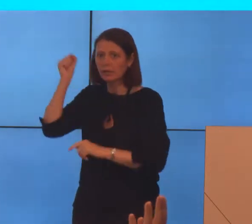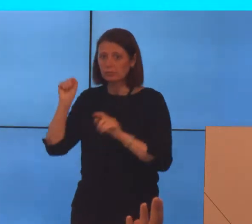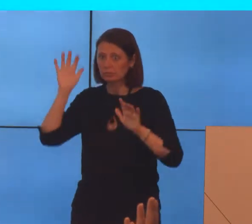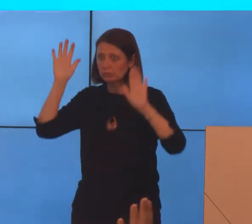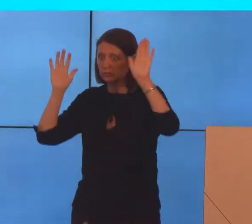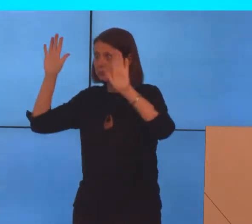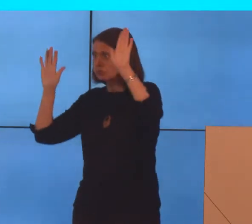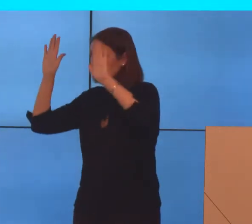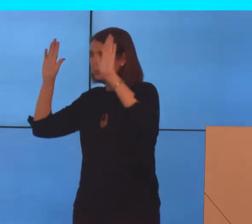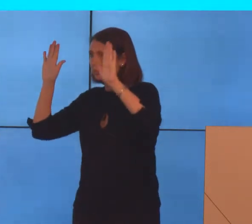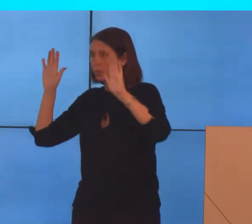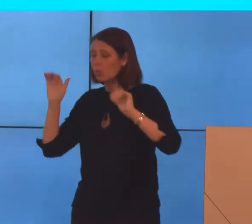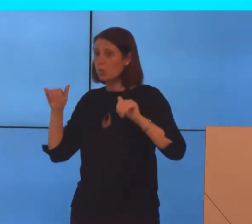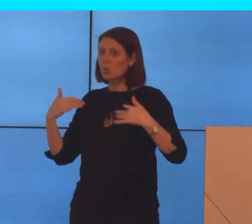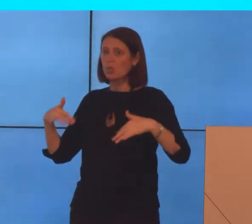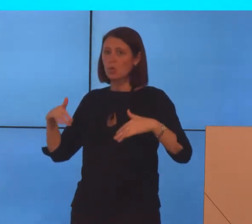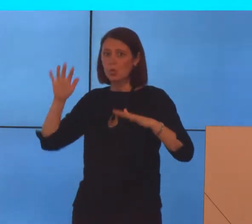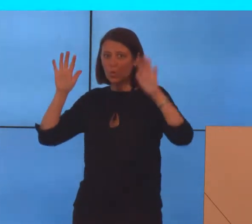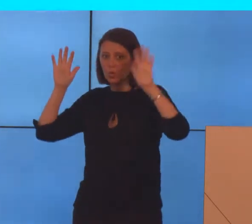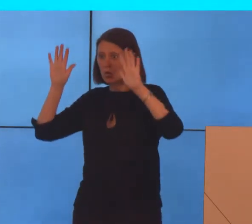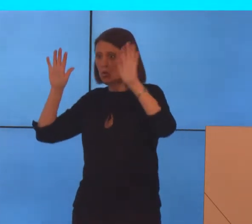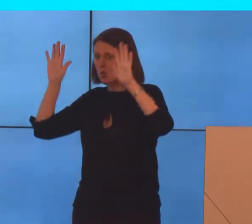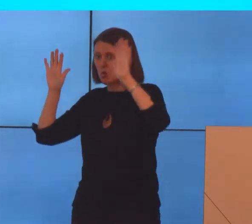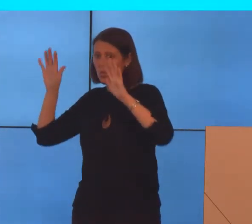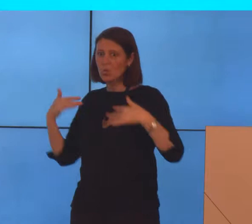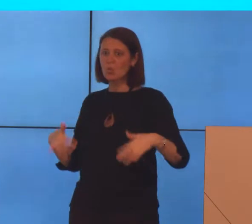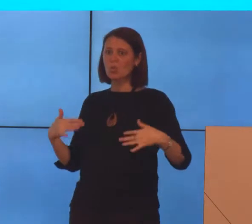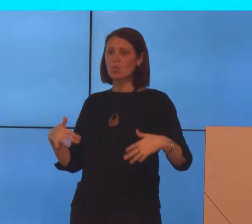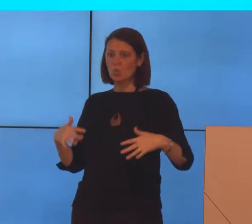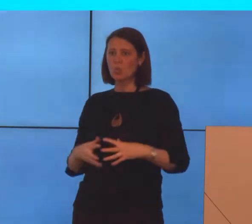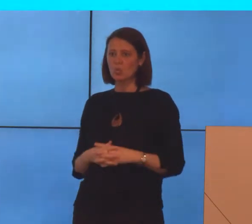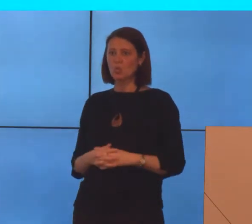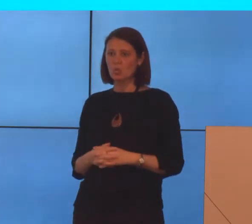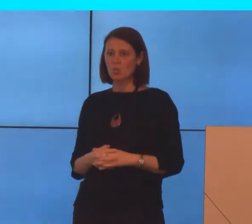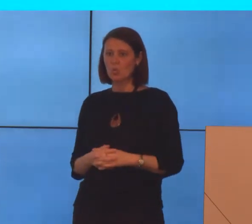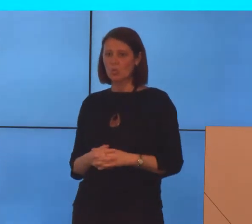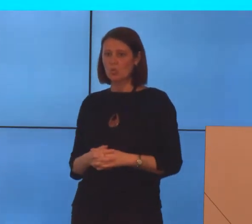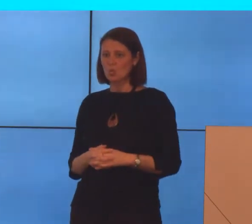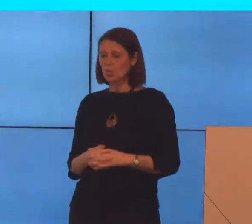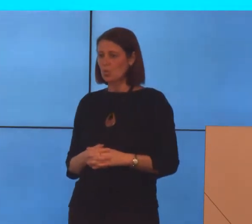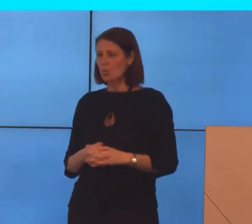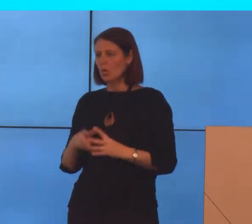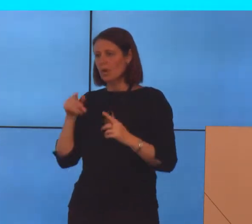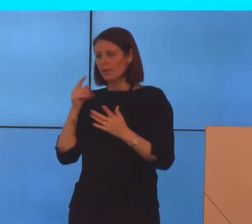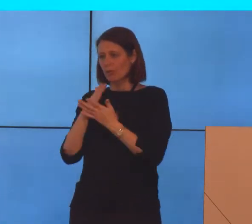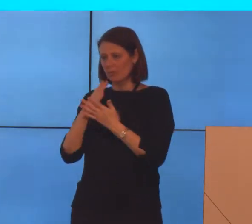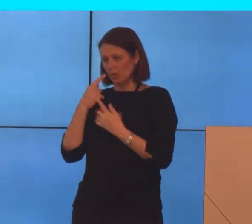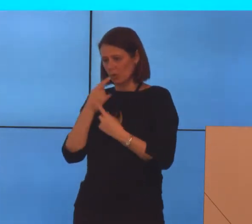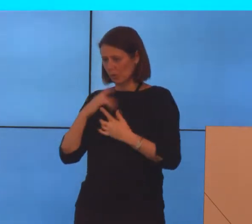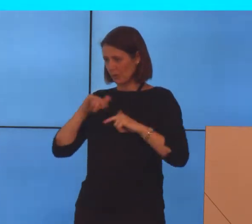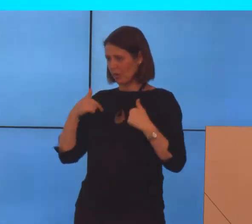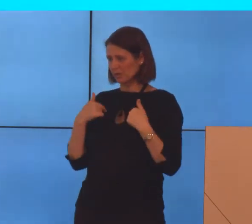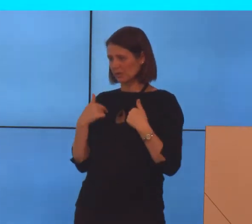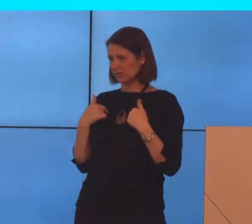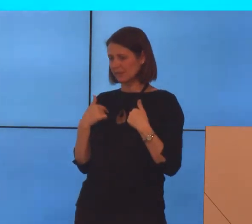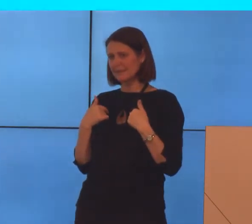That's a lot of people. Two hands at the front. So, that's a lot of people. And I think what that demonstrates to us is